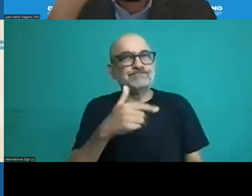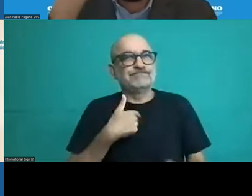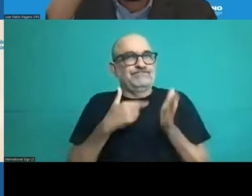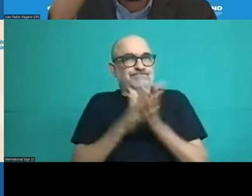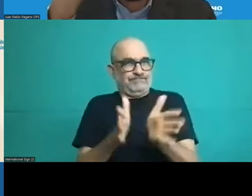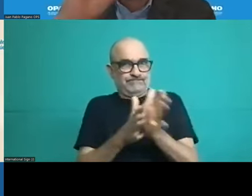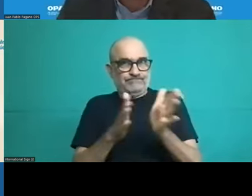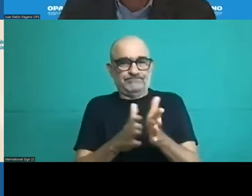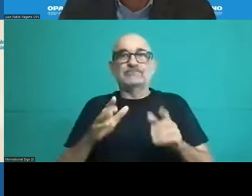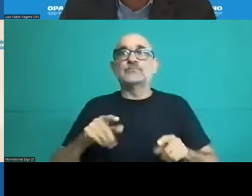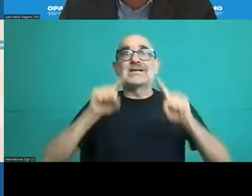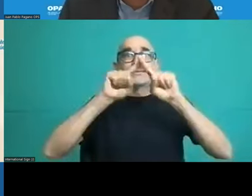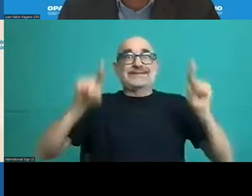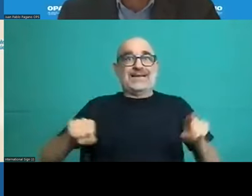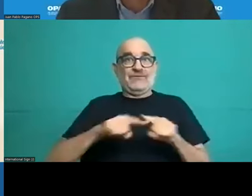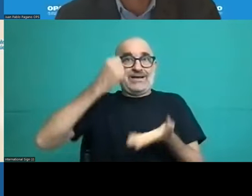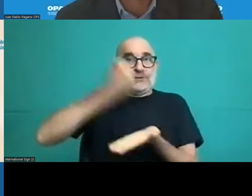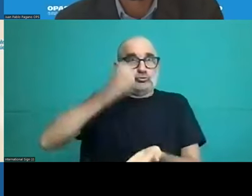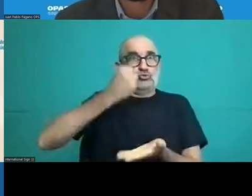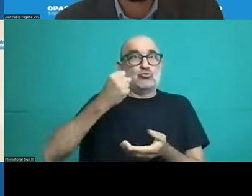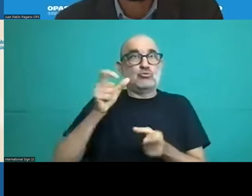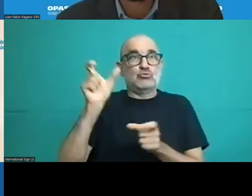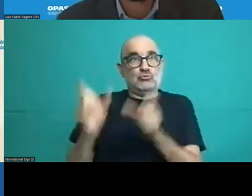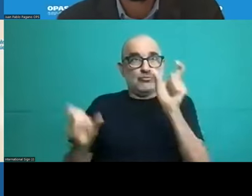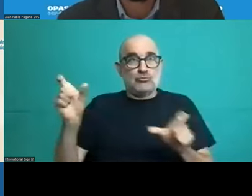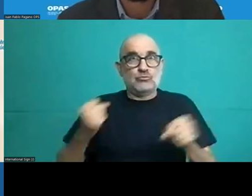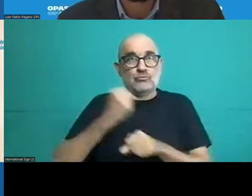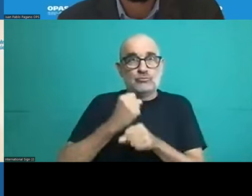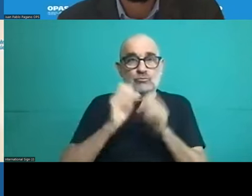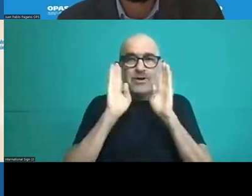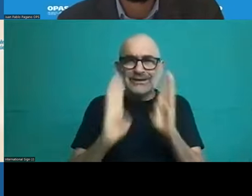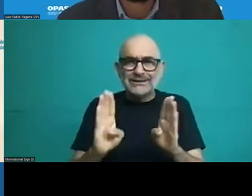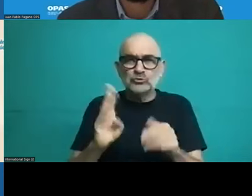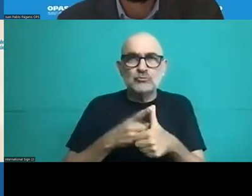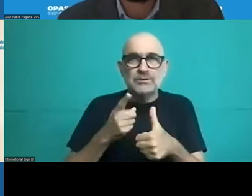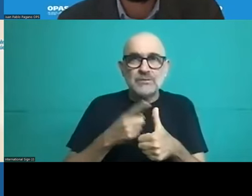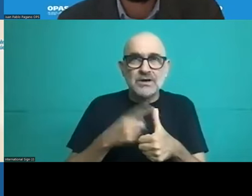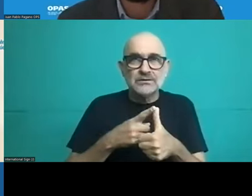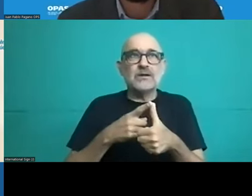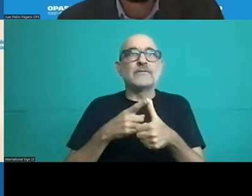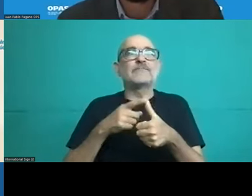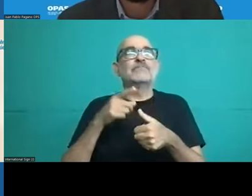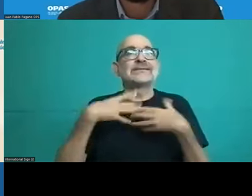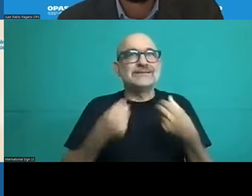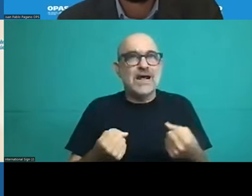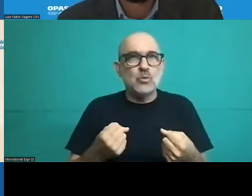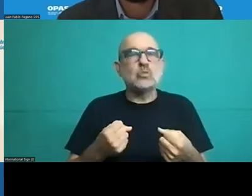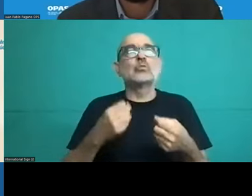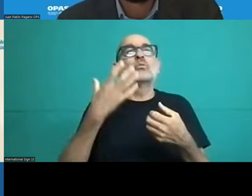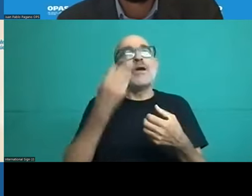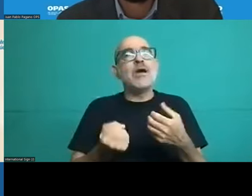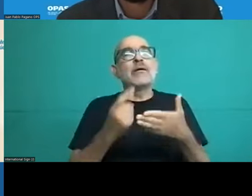but the network is fragmented the care is fragmented there is no single central